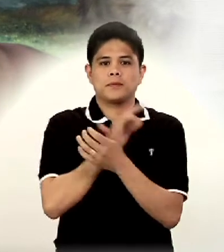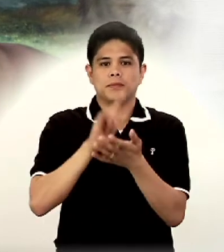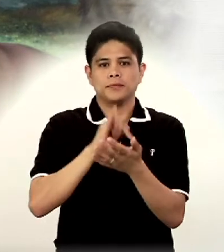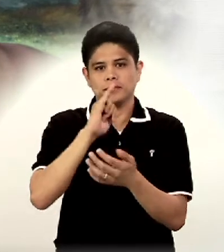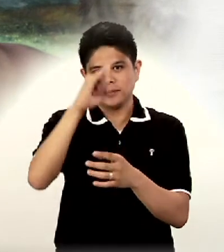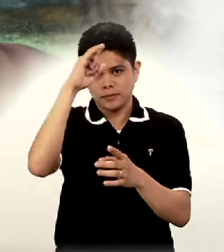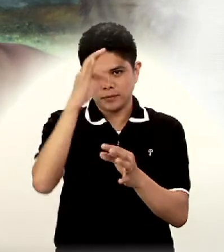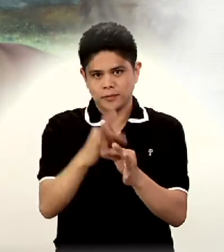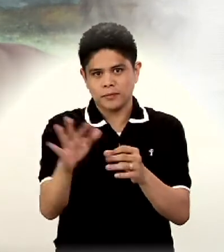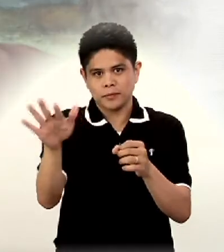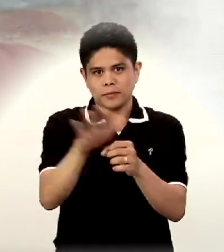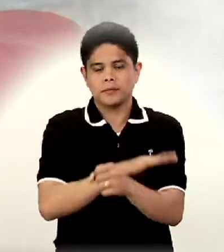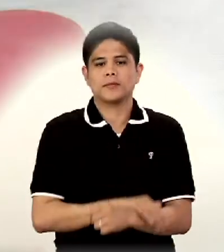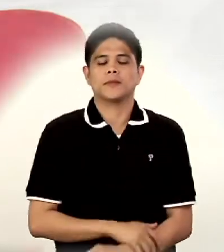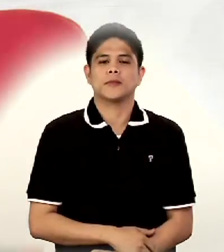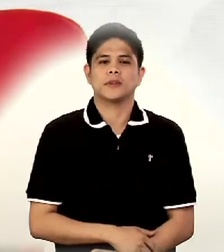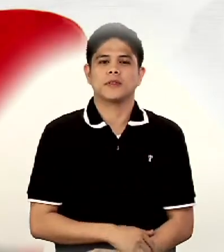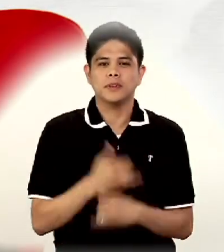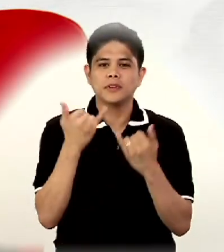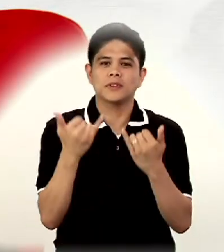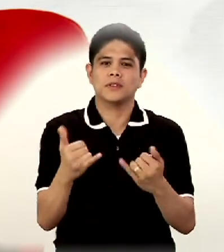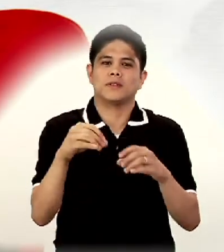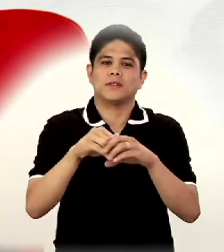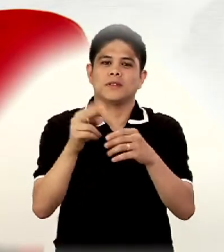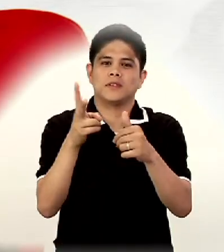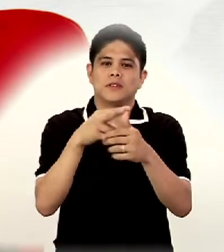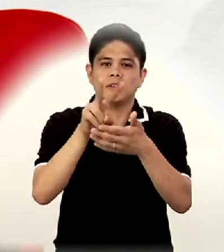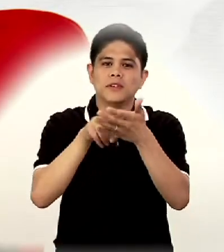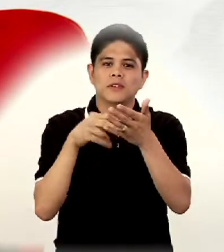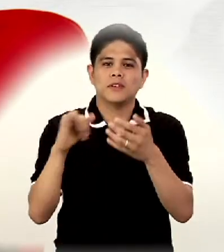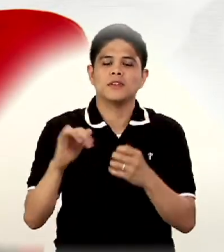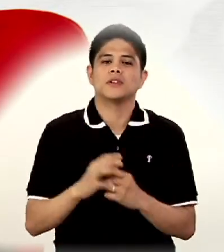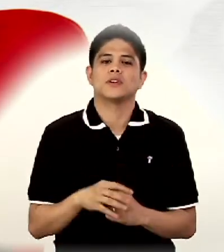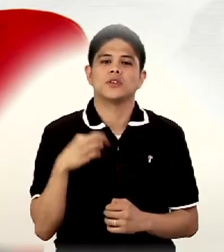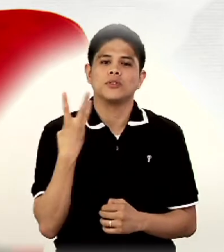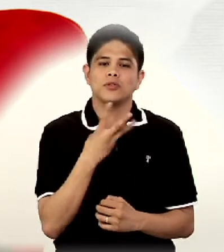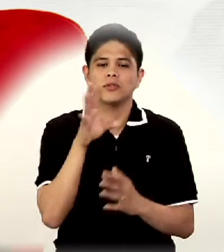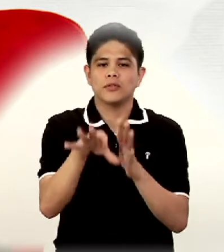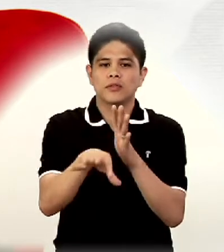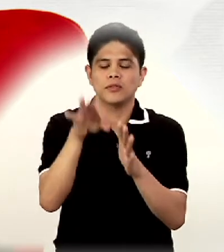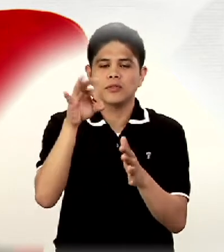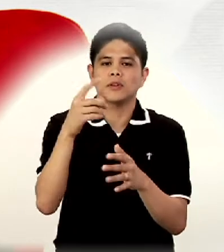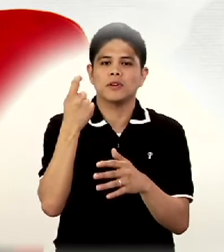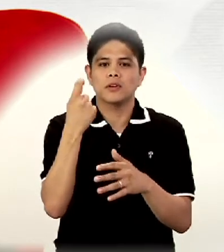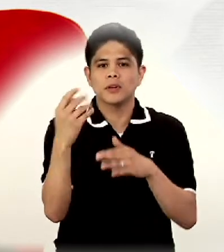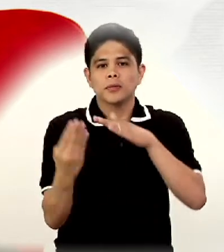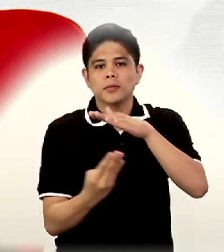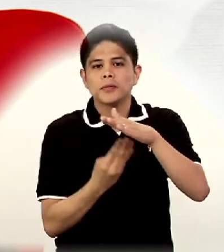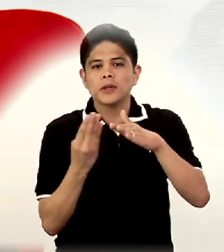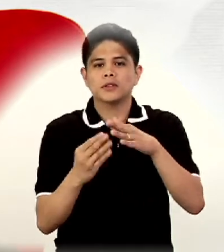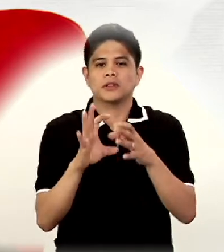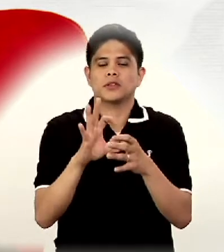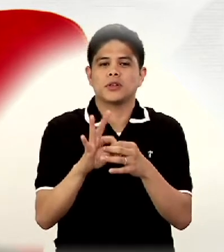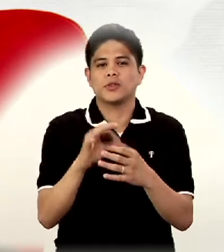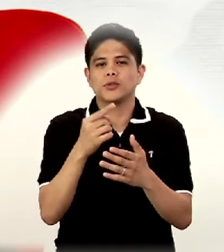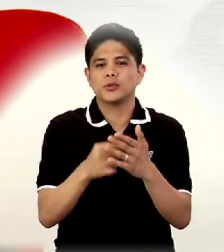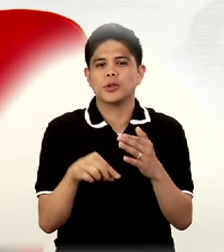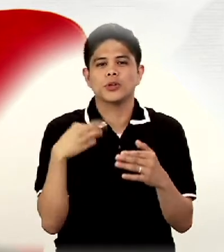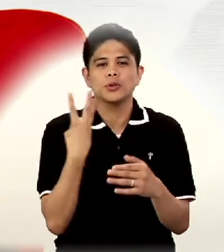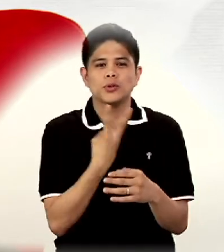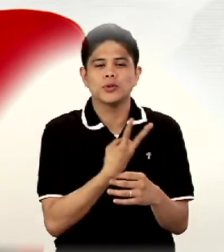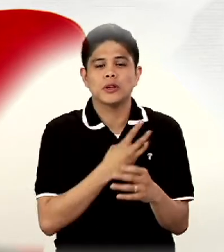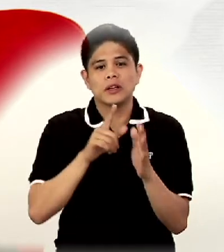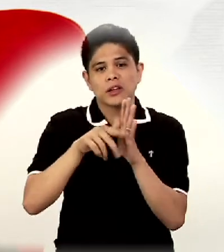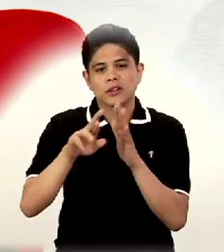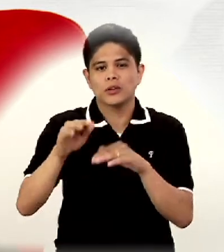faithful. Okay, now in the second reading, we find the basis of what we